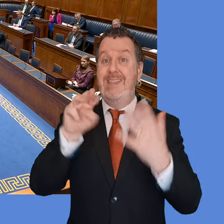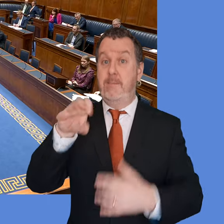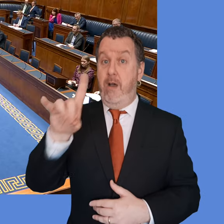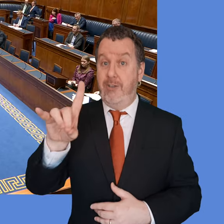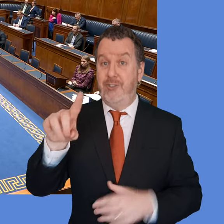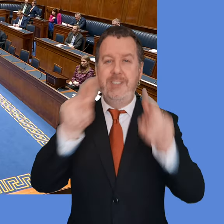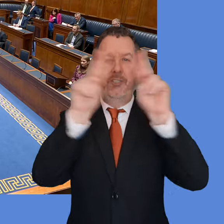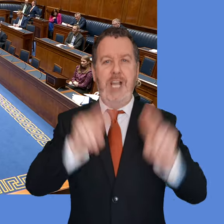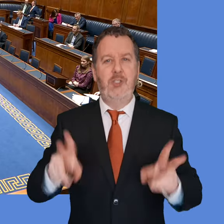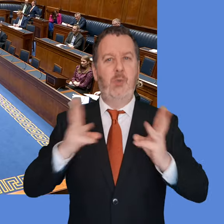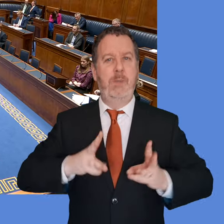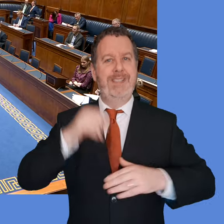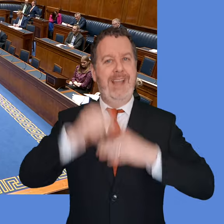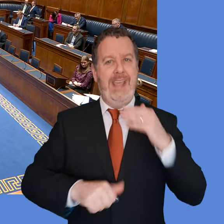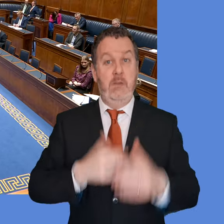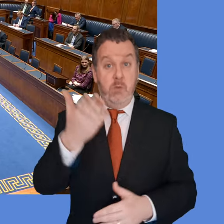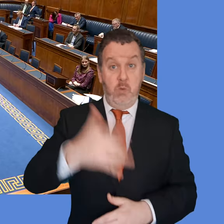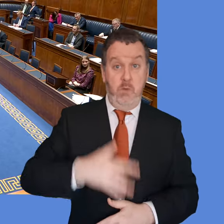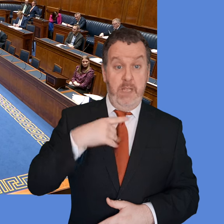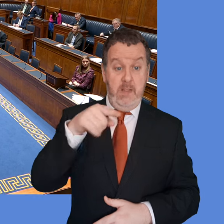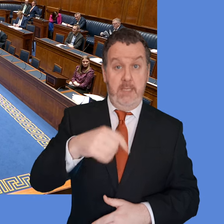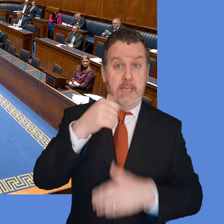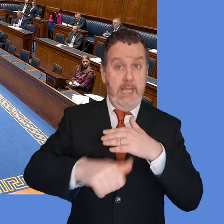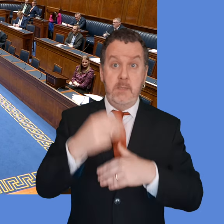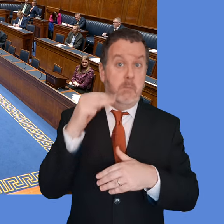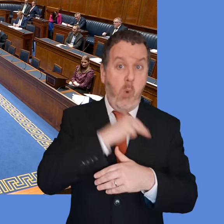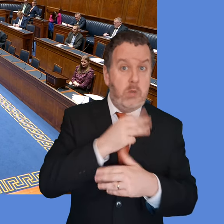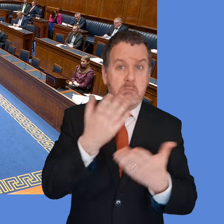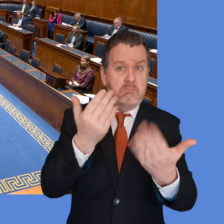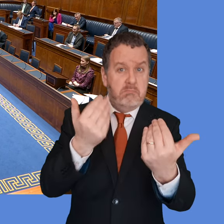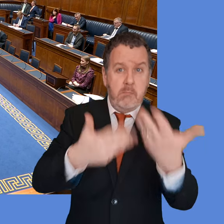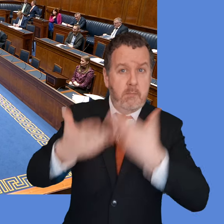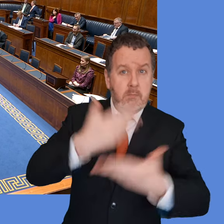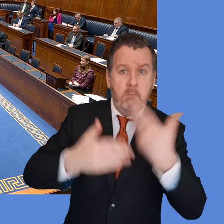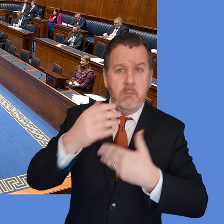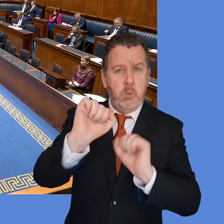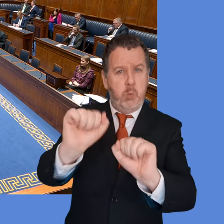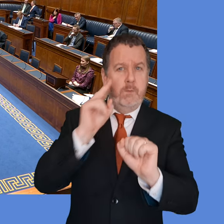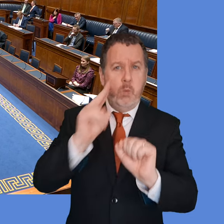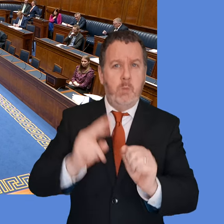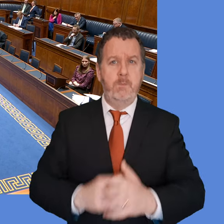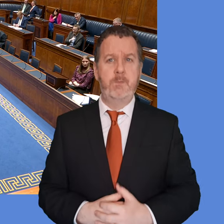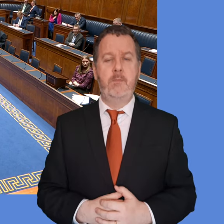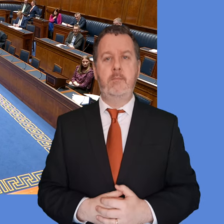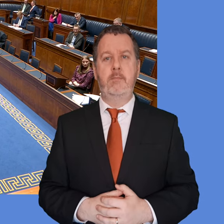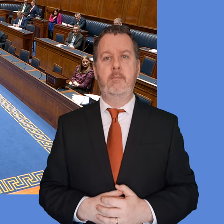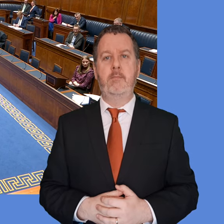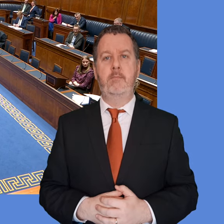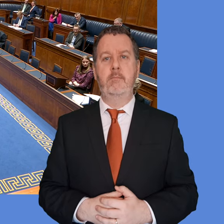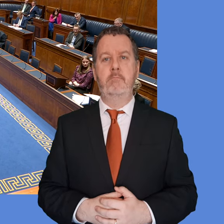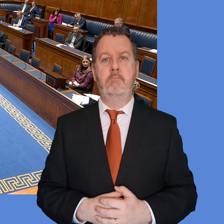The 8th of March marks International Women's Day. How much importance does the Minister feel that this day is? First Minister.